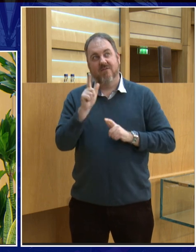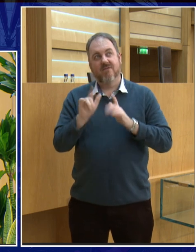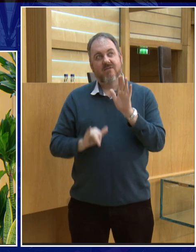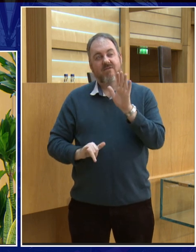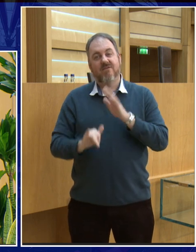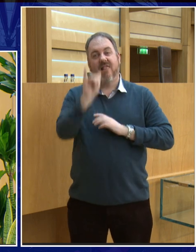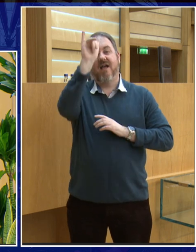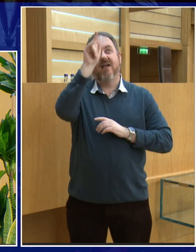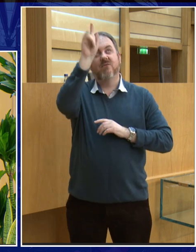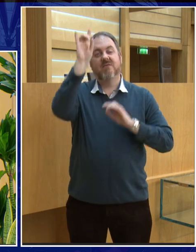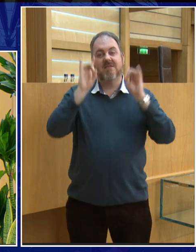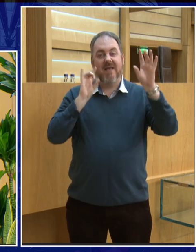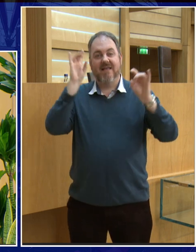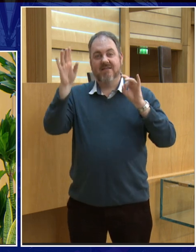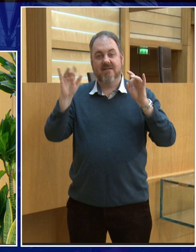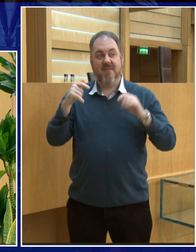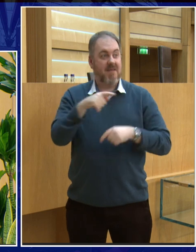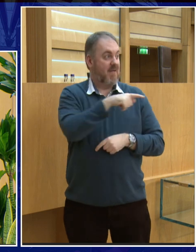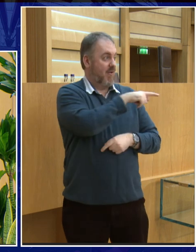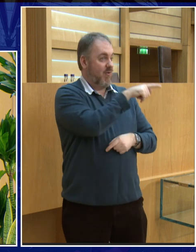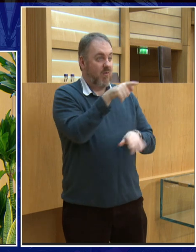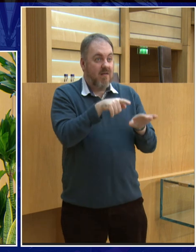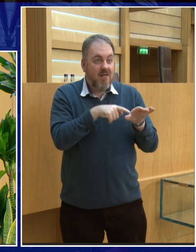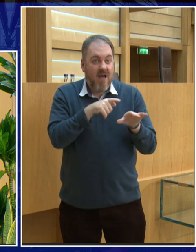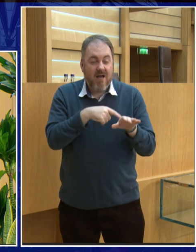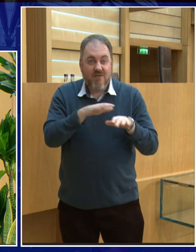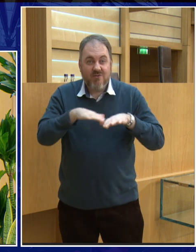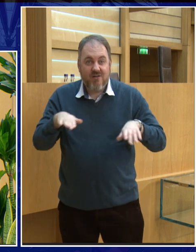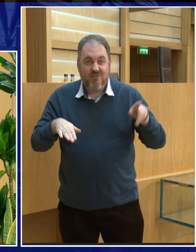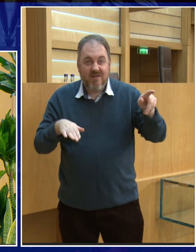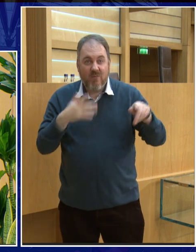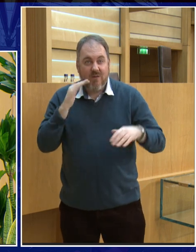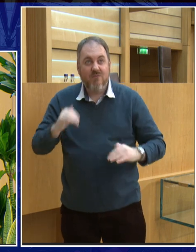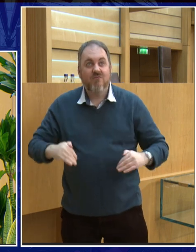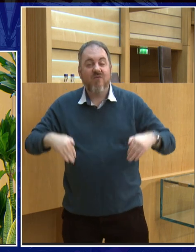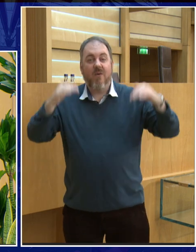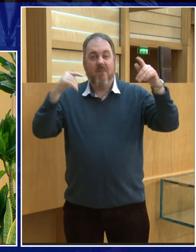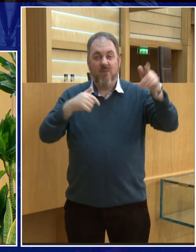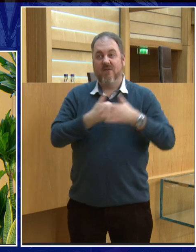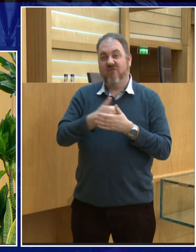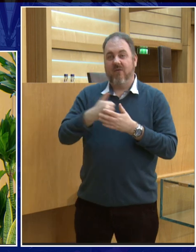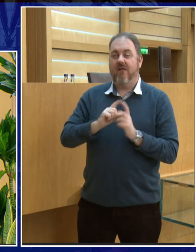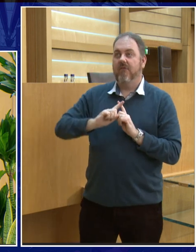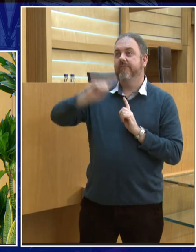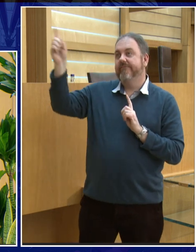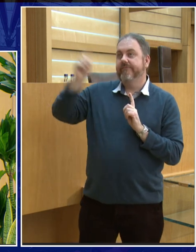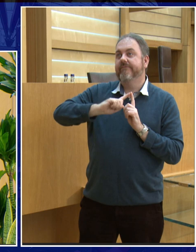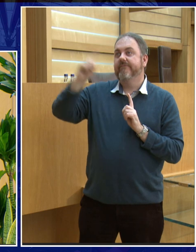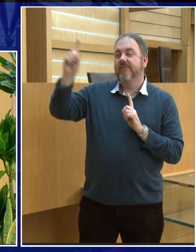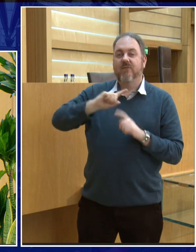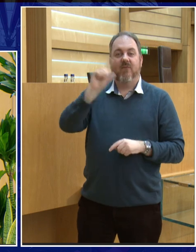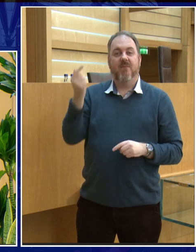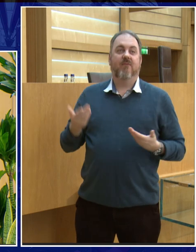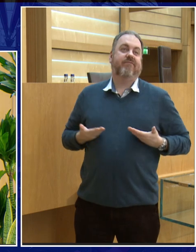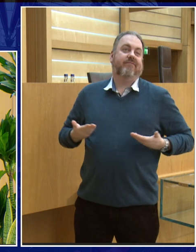so maybe sort of the young ones in the audience will be making regular trips to the moon and sort of living out on the moon and sort of having fun on the moon so I